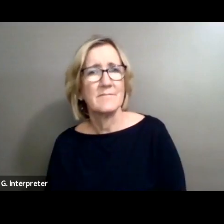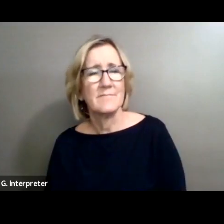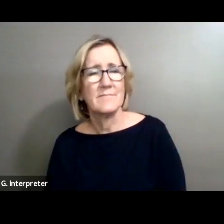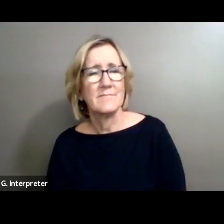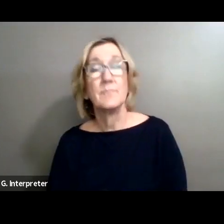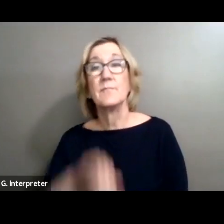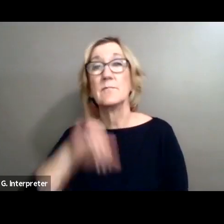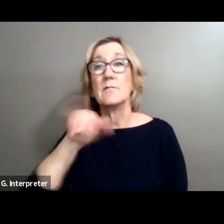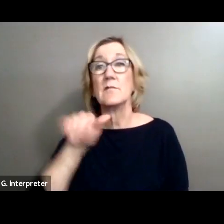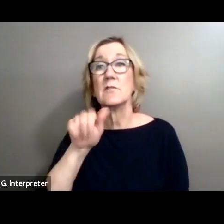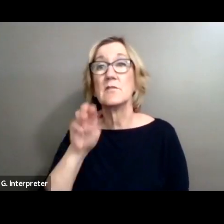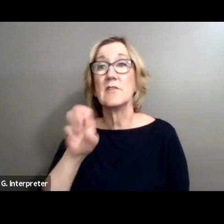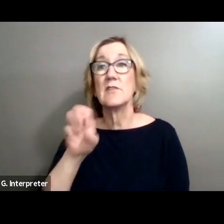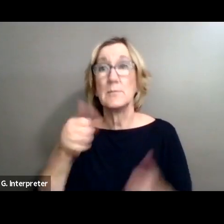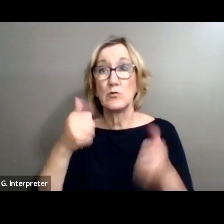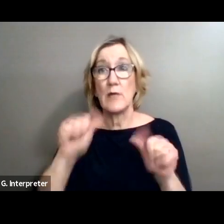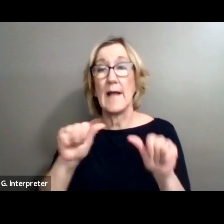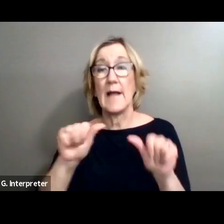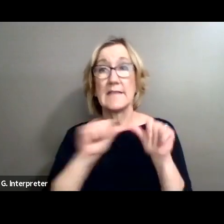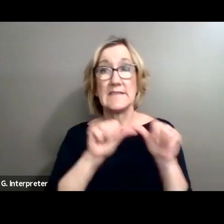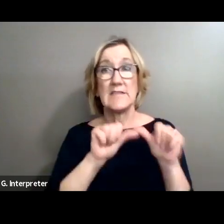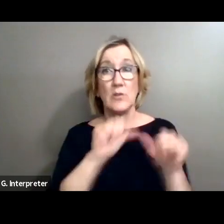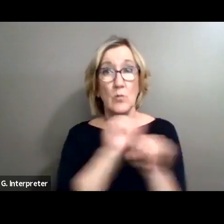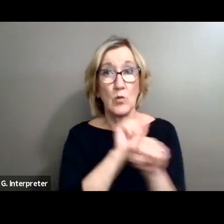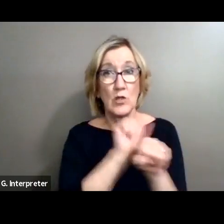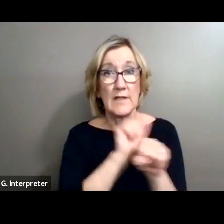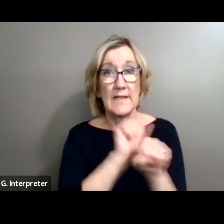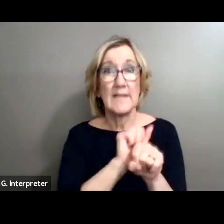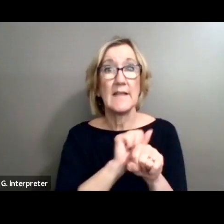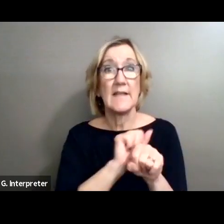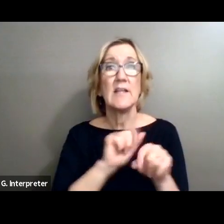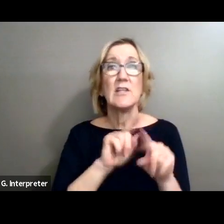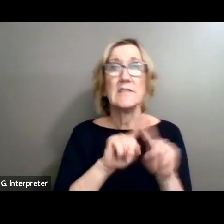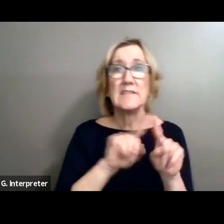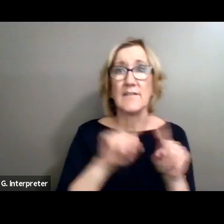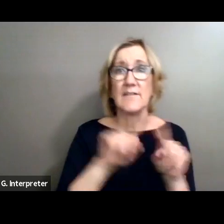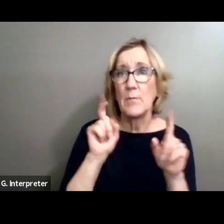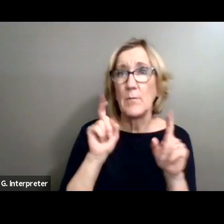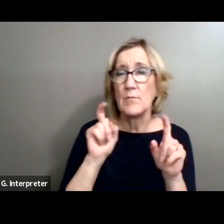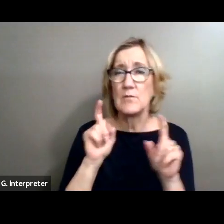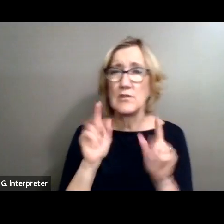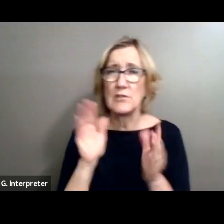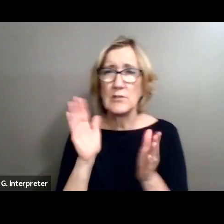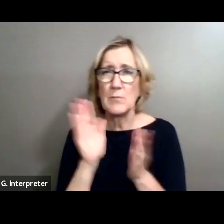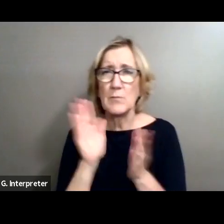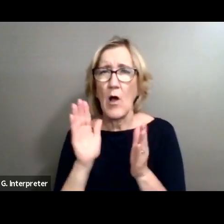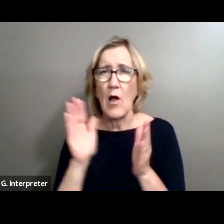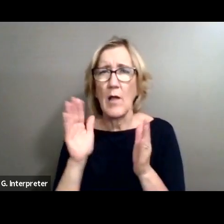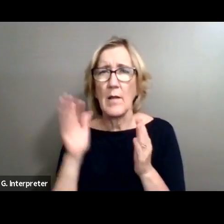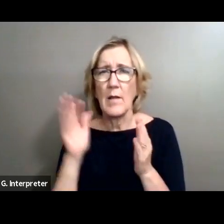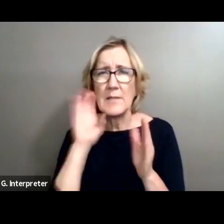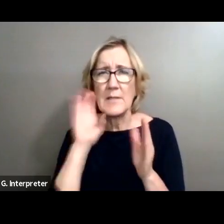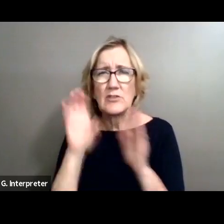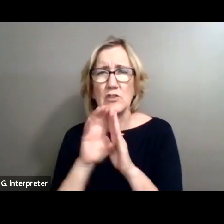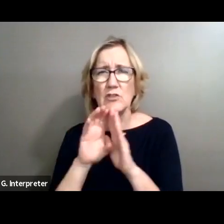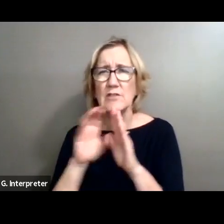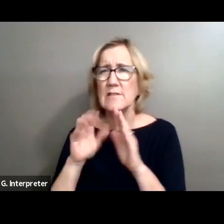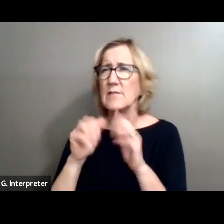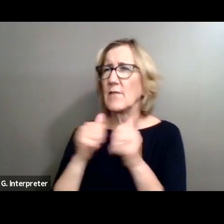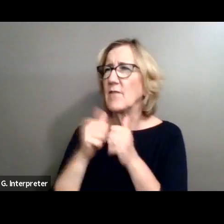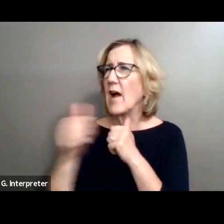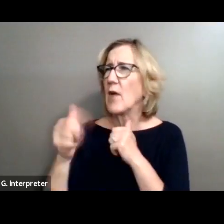James tried to keep working. He took passport photos, shooting tiny portraits that helped send folks on faraway adventures.